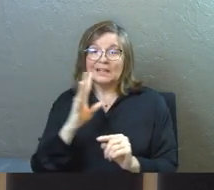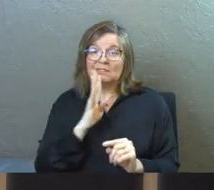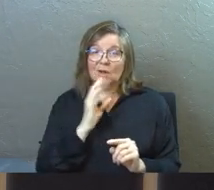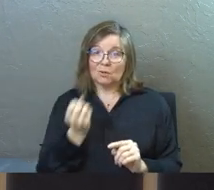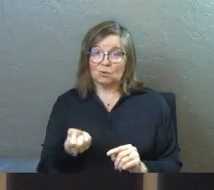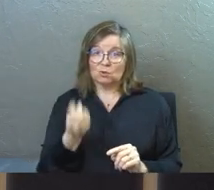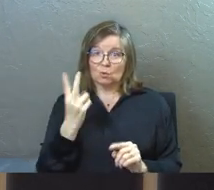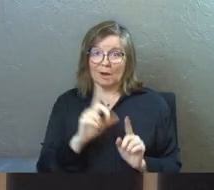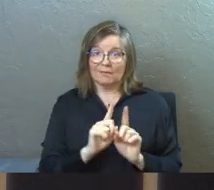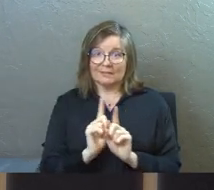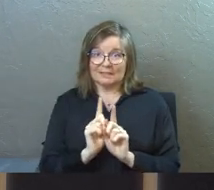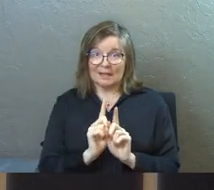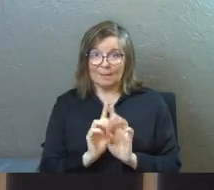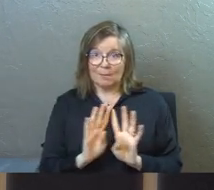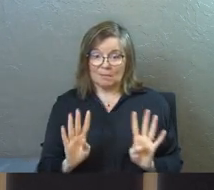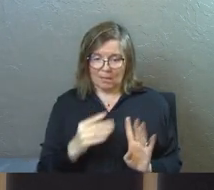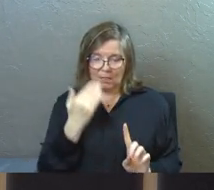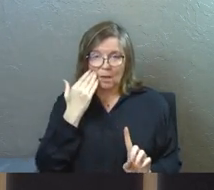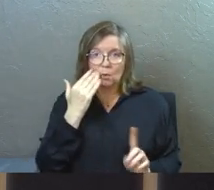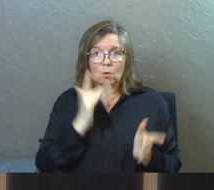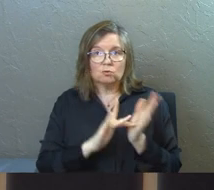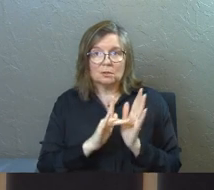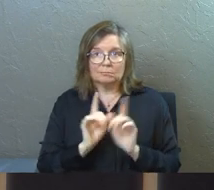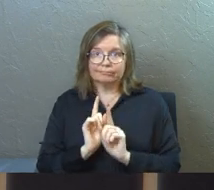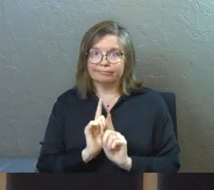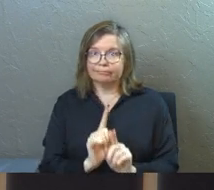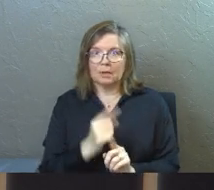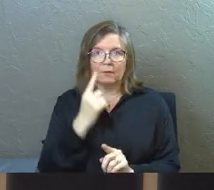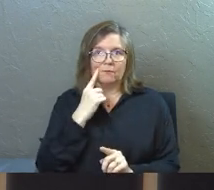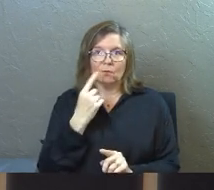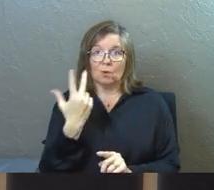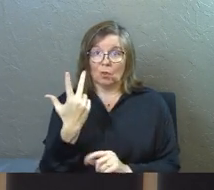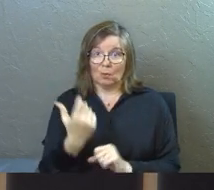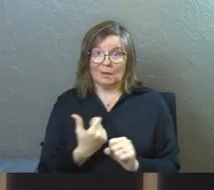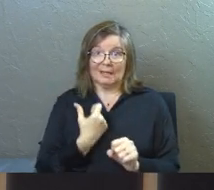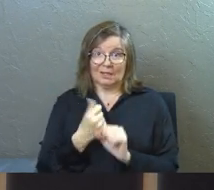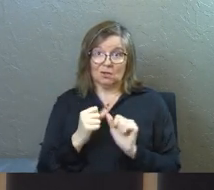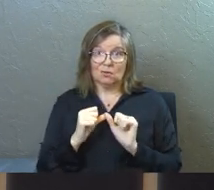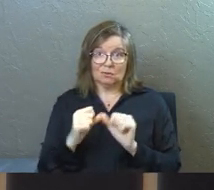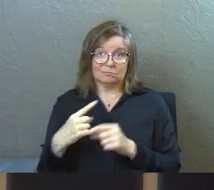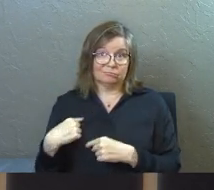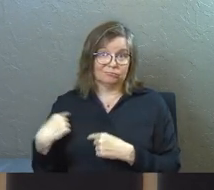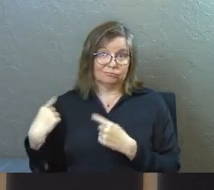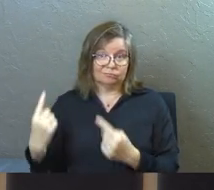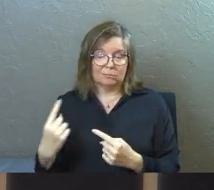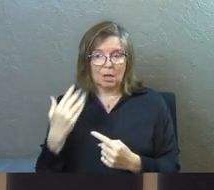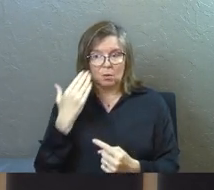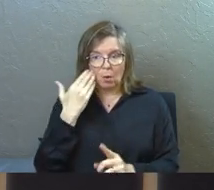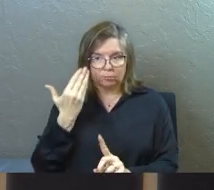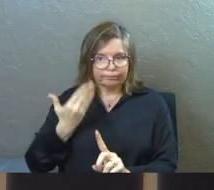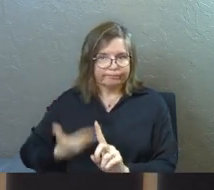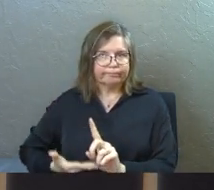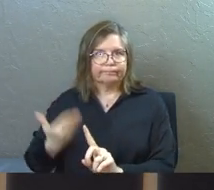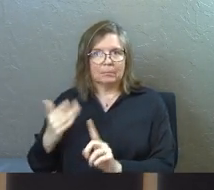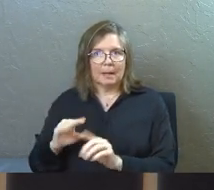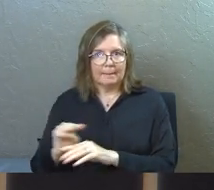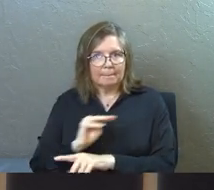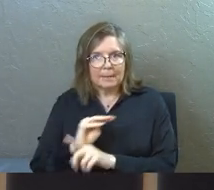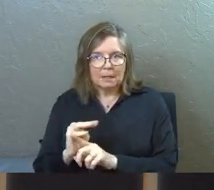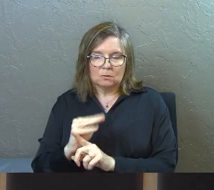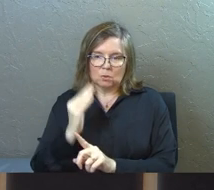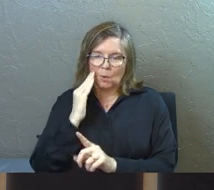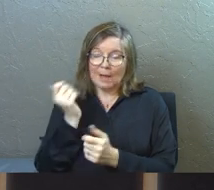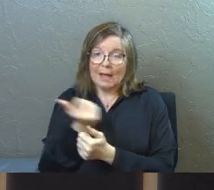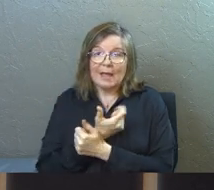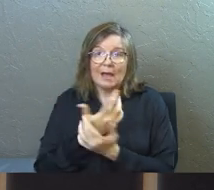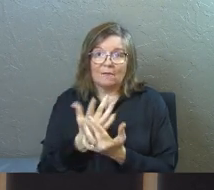12 disciples, and they know Jesus. They've walked with him for three years and gotten to know him, gotten to know his ministry. Like